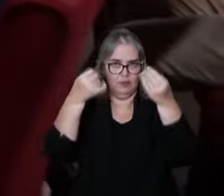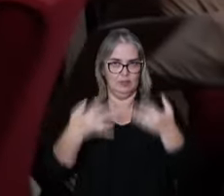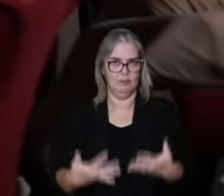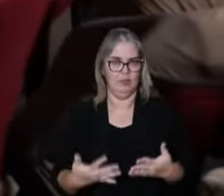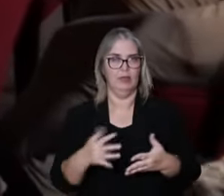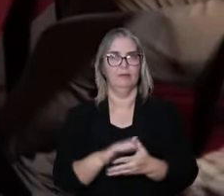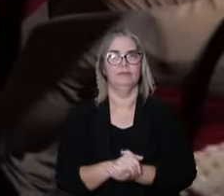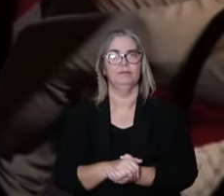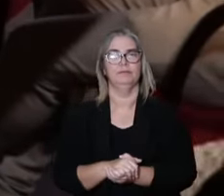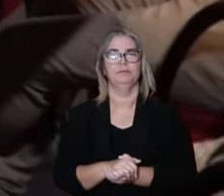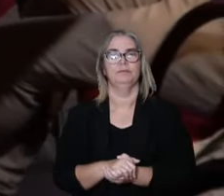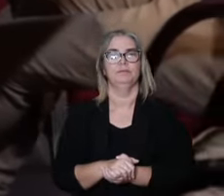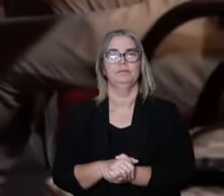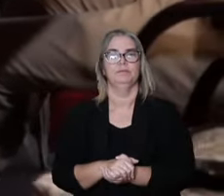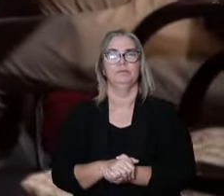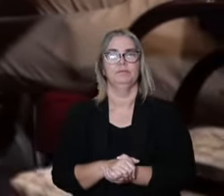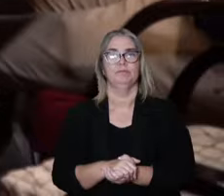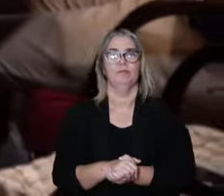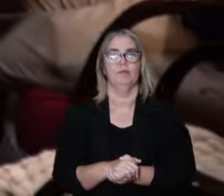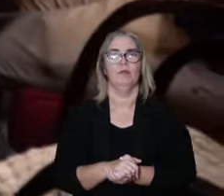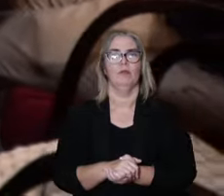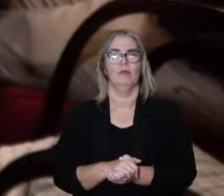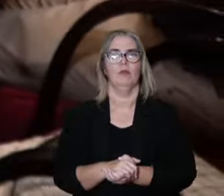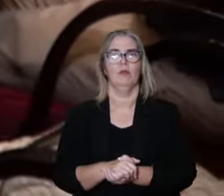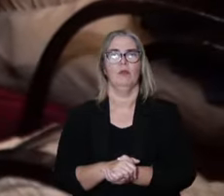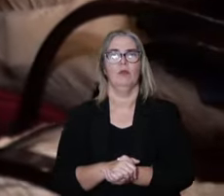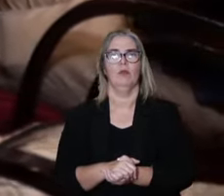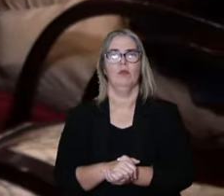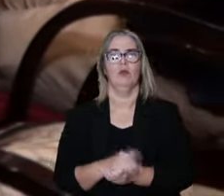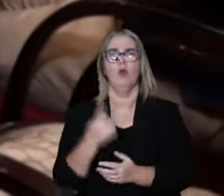And then I'm going to specify it a little more.